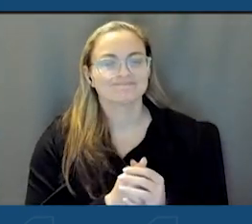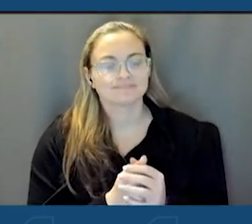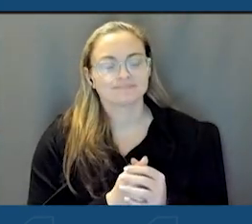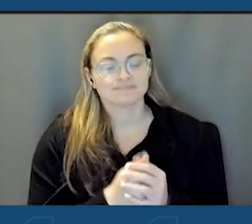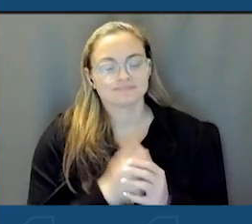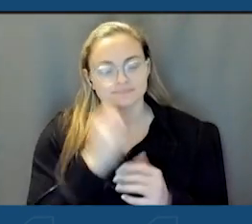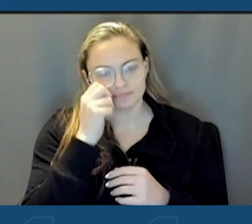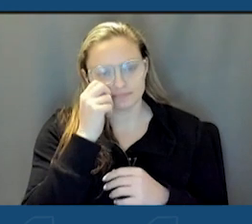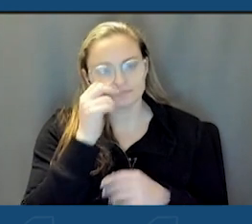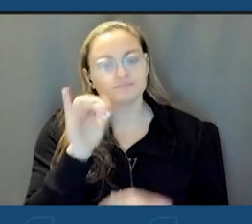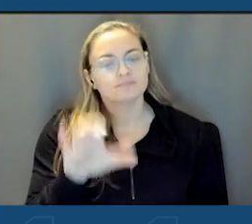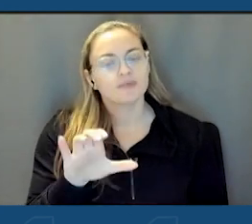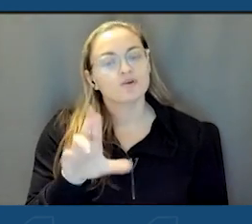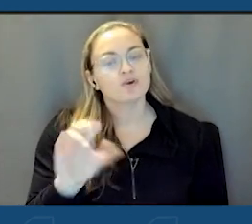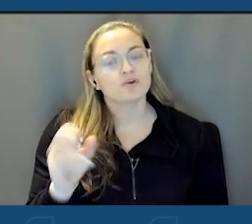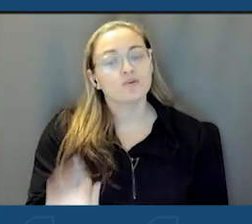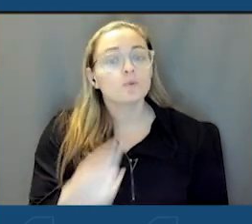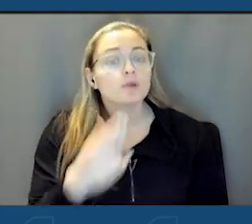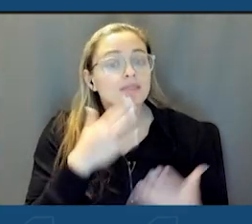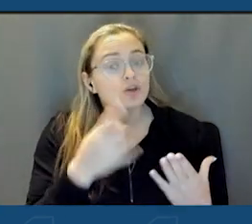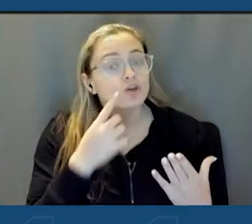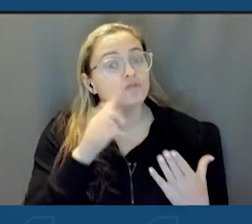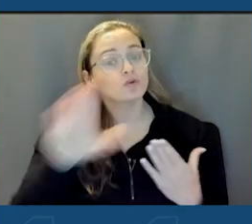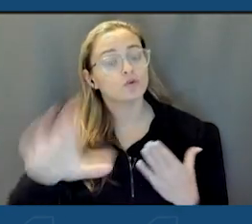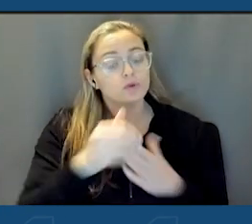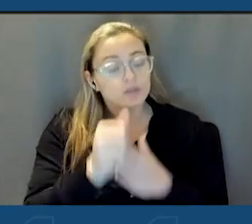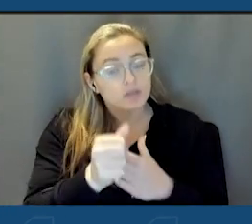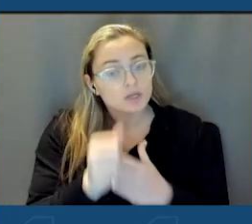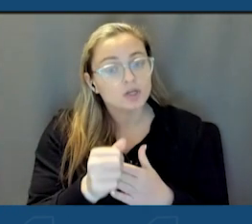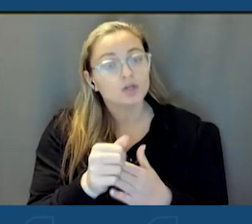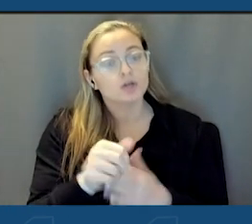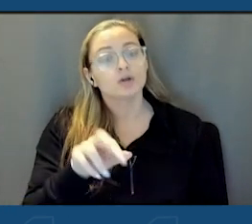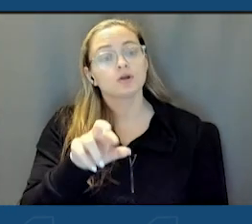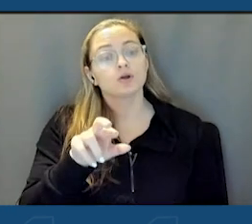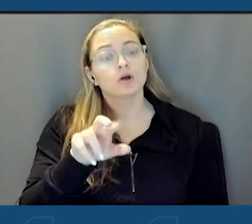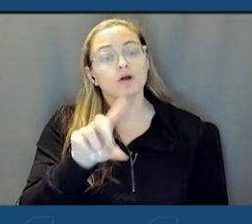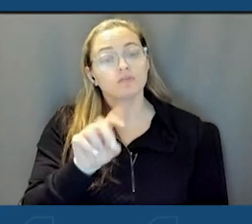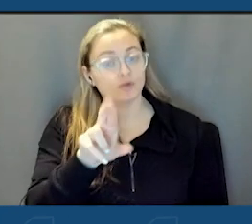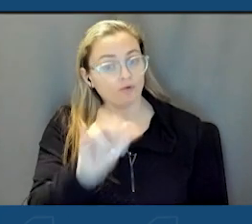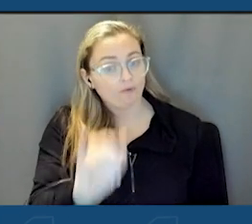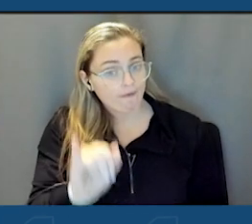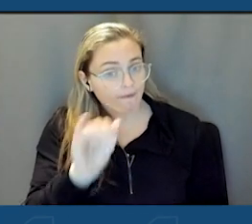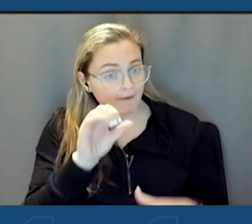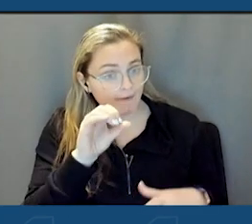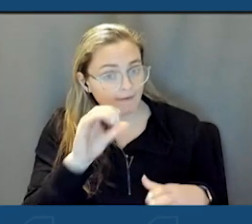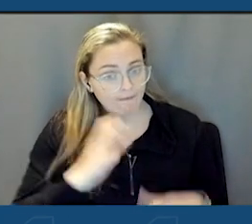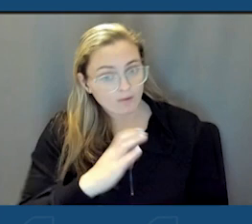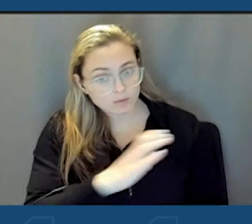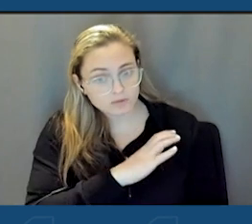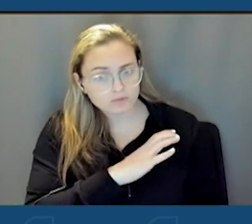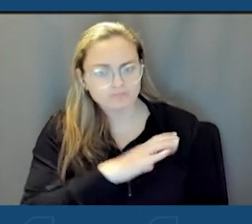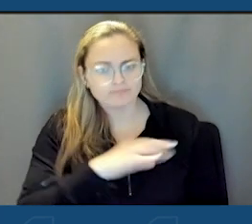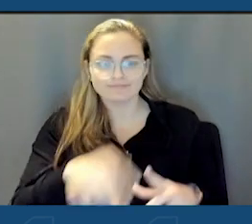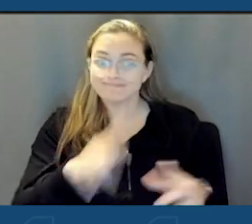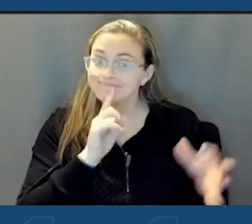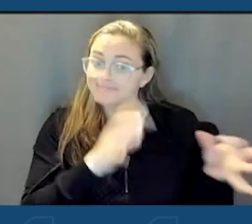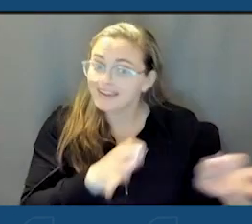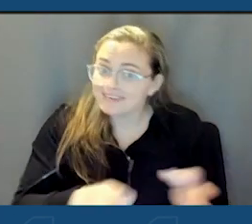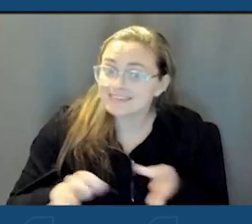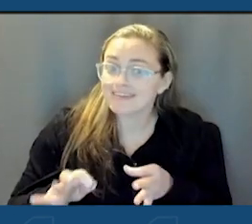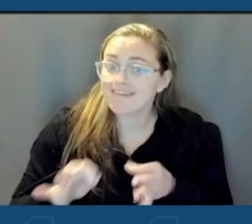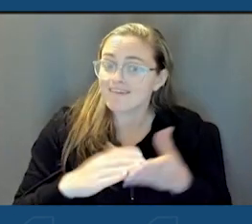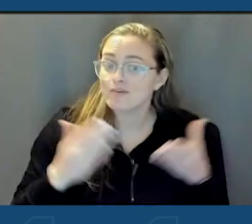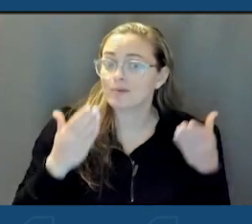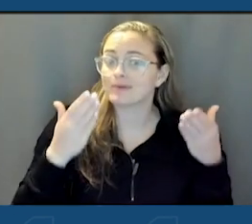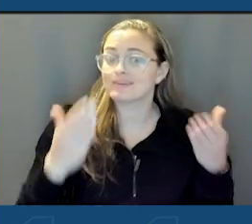Eric Reich, I want to thank you for your leadership of the Regional Economic Development Council. This is the body that makes the decisions and the recommendations